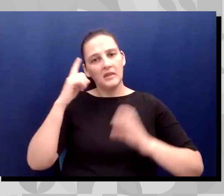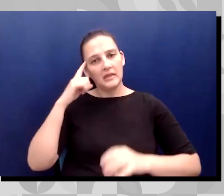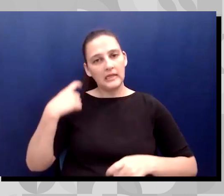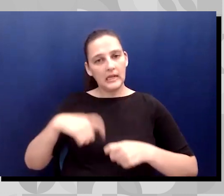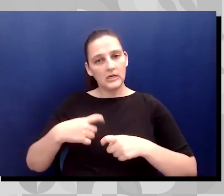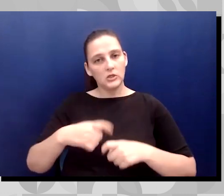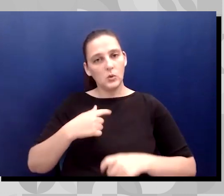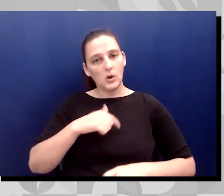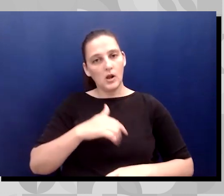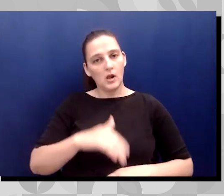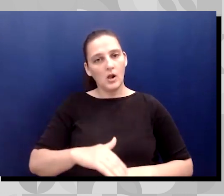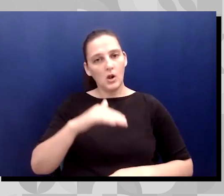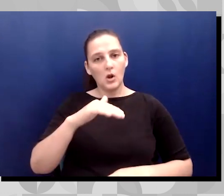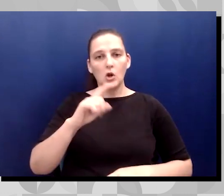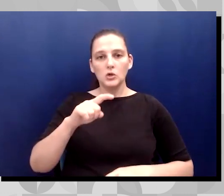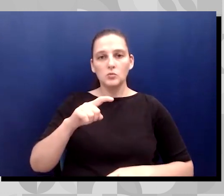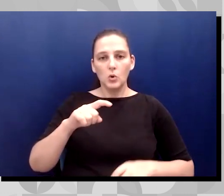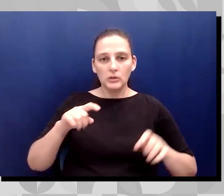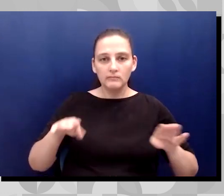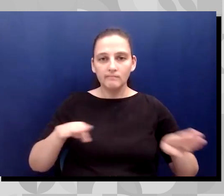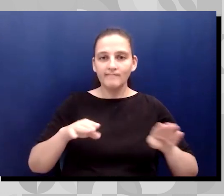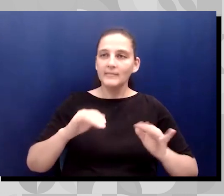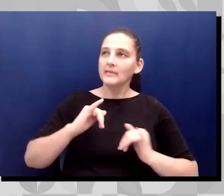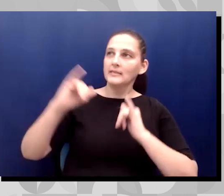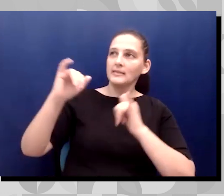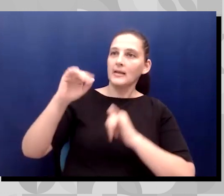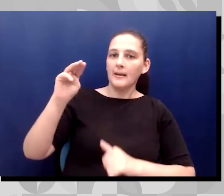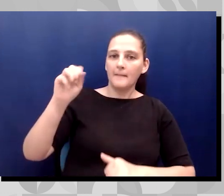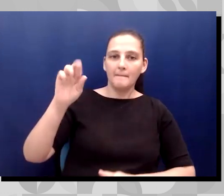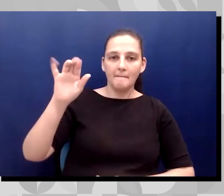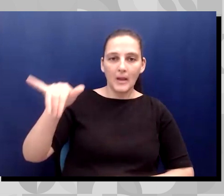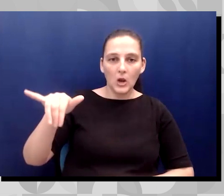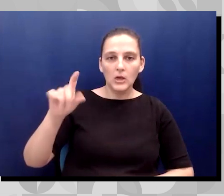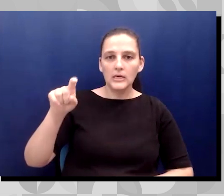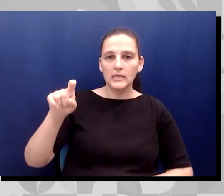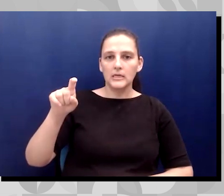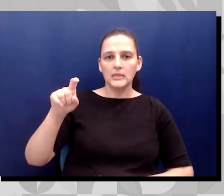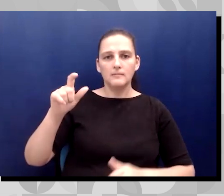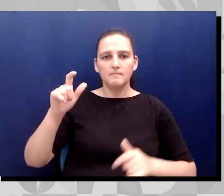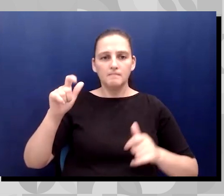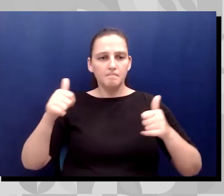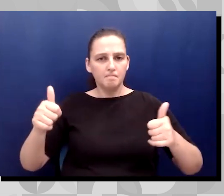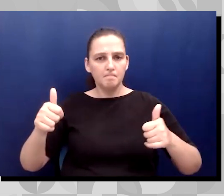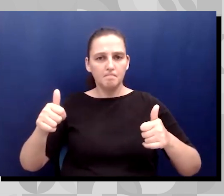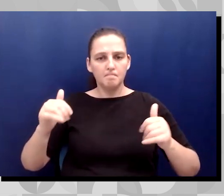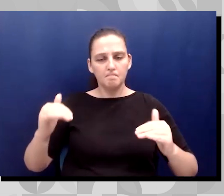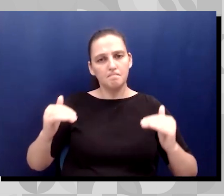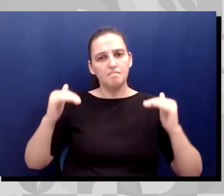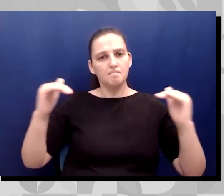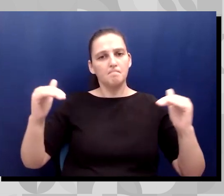emulate Mary. So to be pious, to be submissive, to be, um, you know,